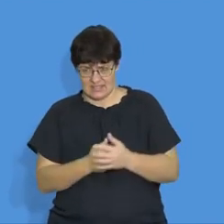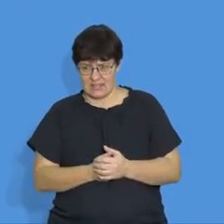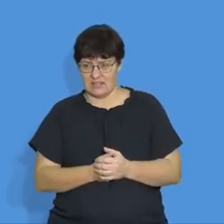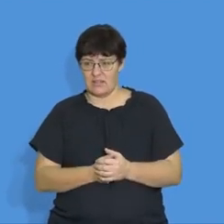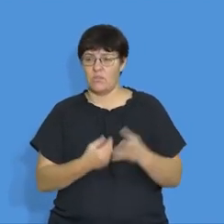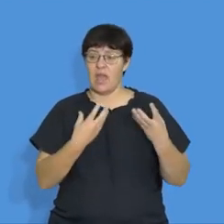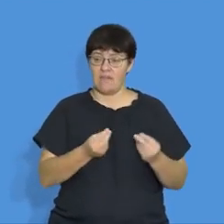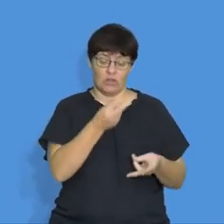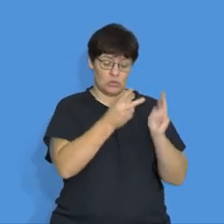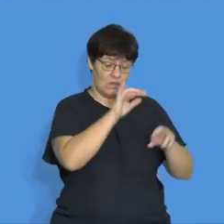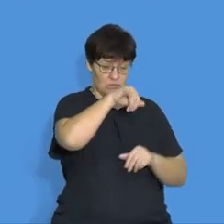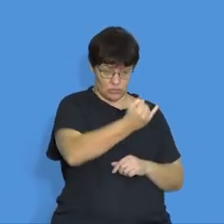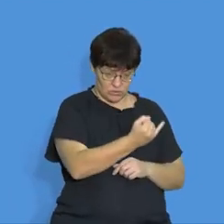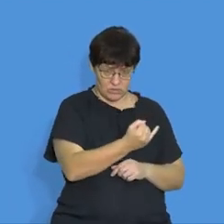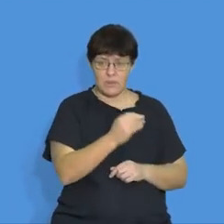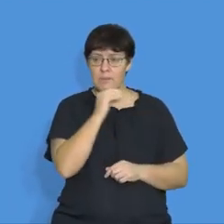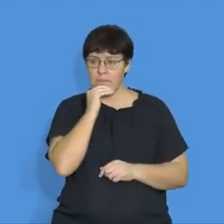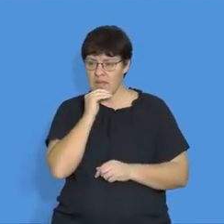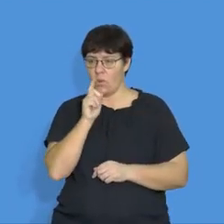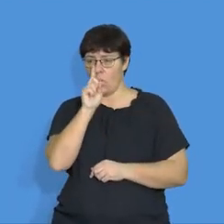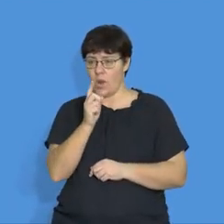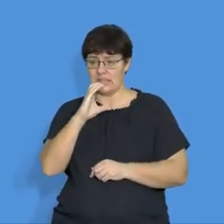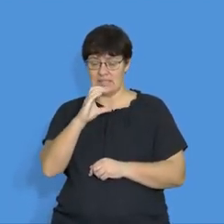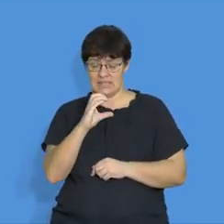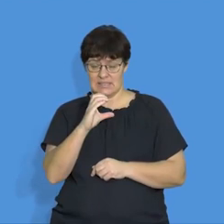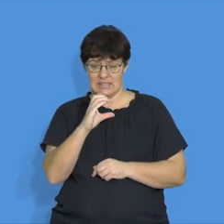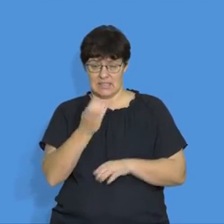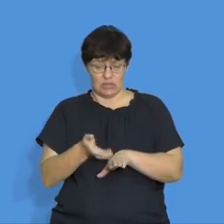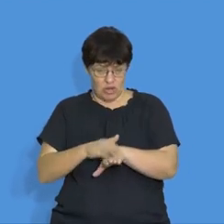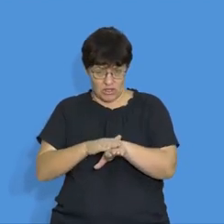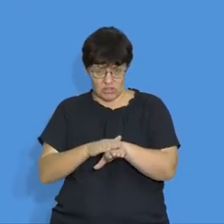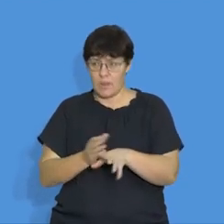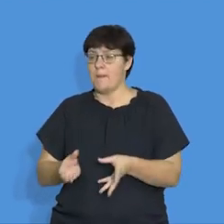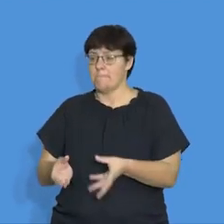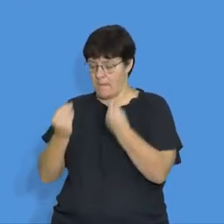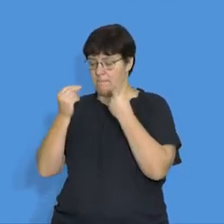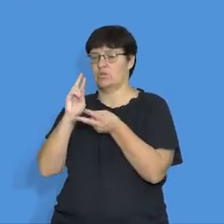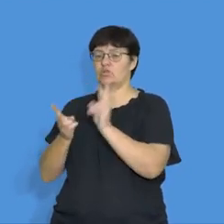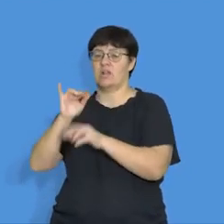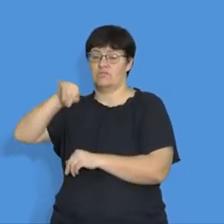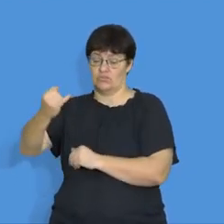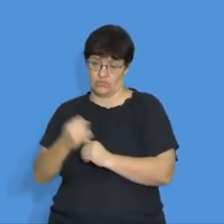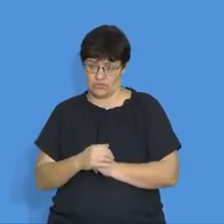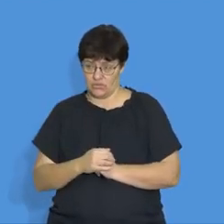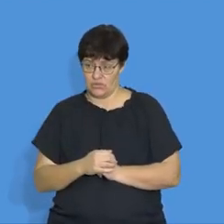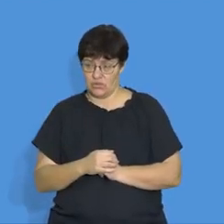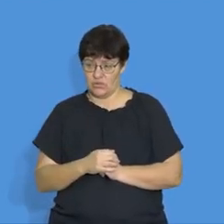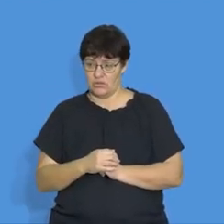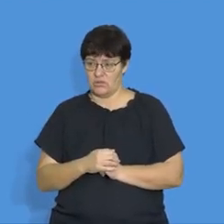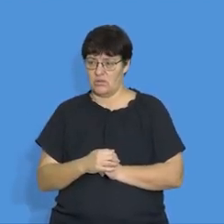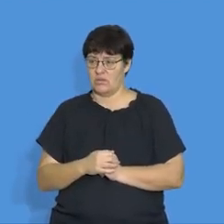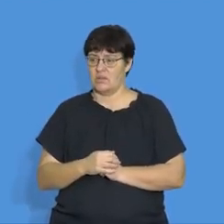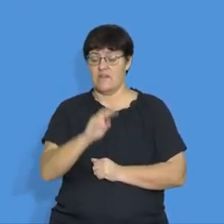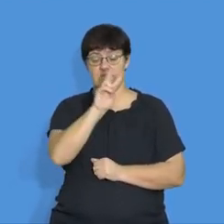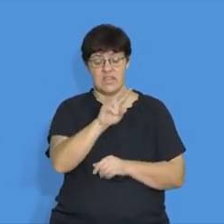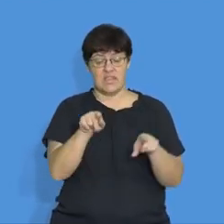have got 12 joules, it means a coulomb of charge, it carries 12 joules. So, a coulomb of charge, so if you're saying V is